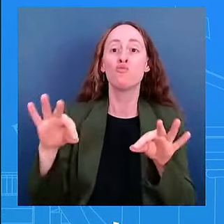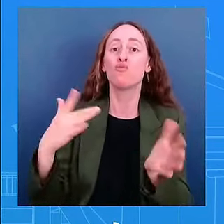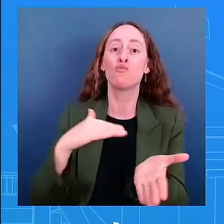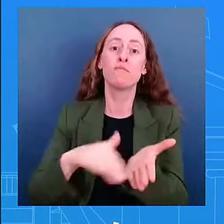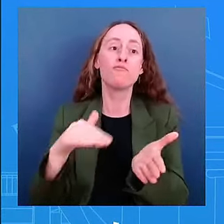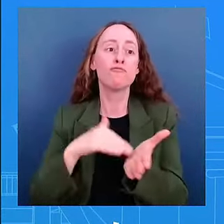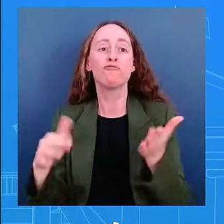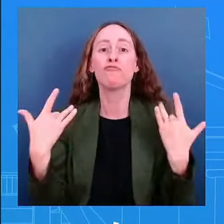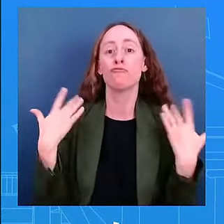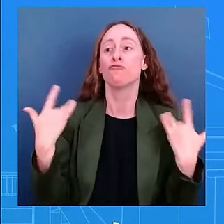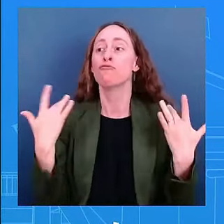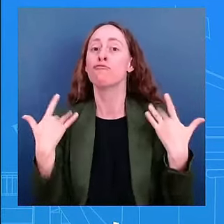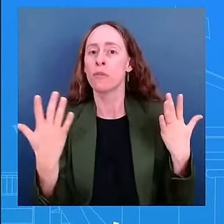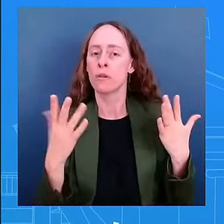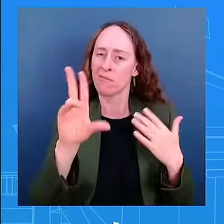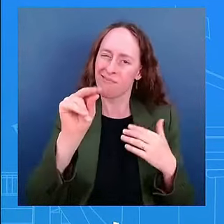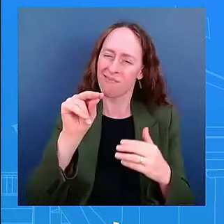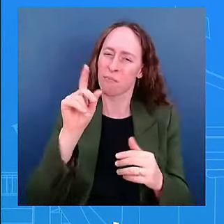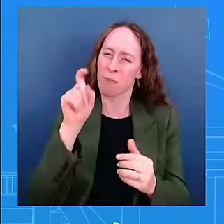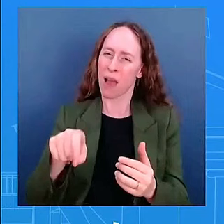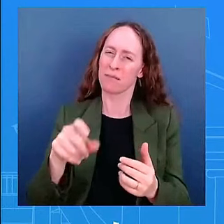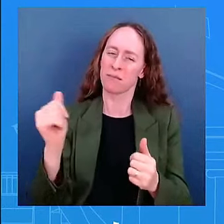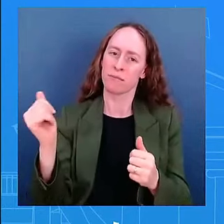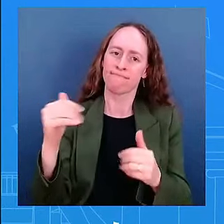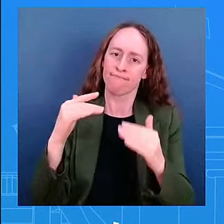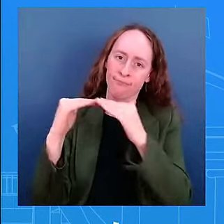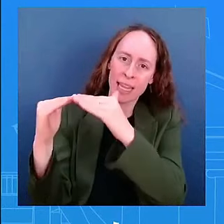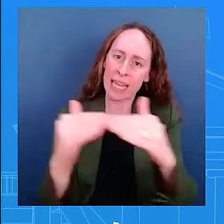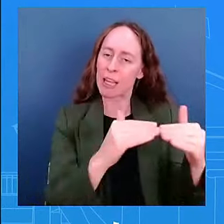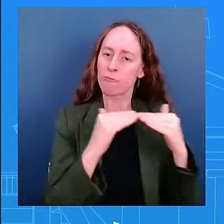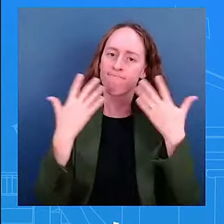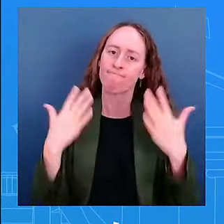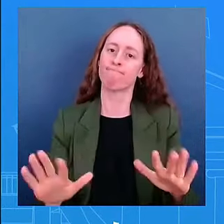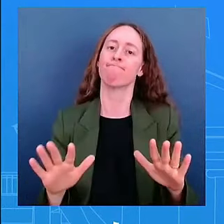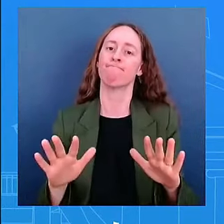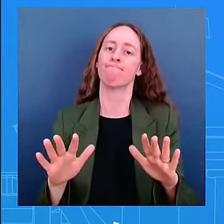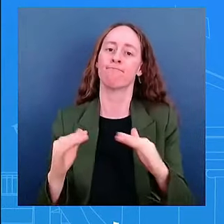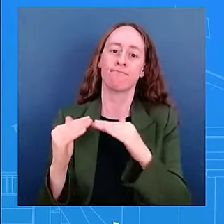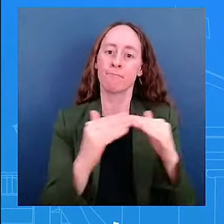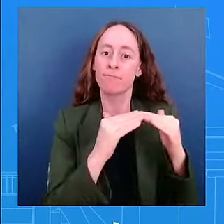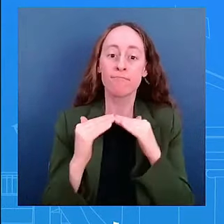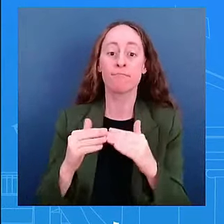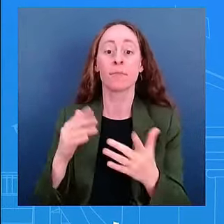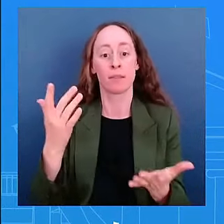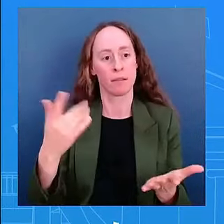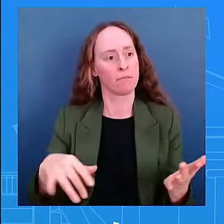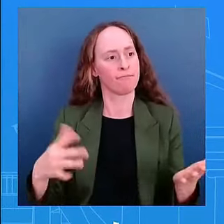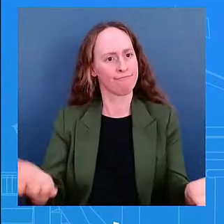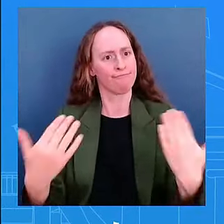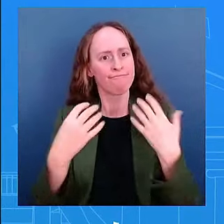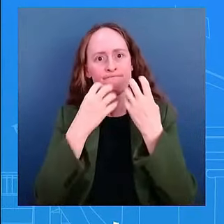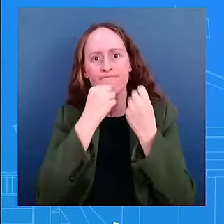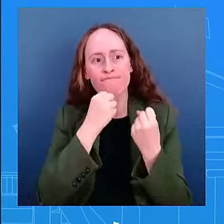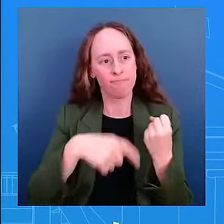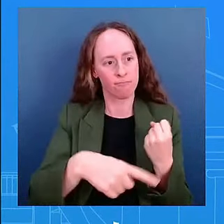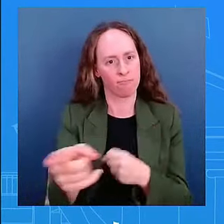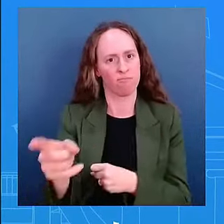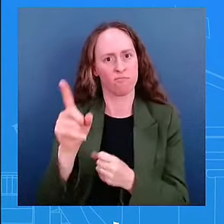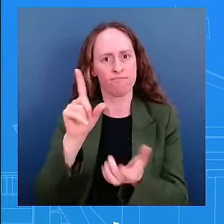it's so important to have the freedom of the press right and how we've had our this is the 500th briefing it is also important for our democracy